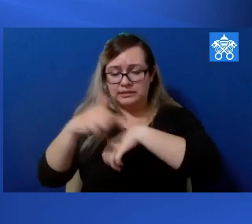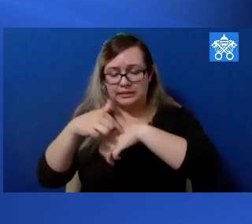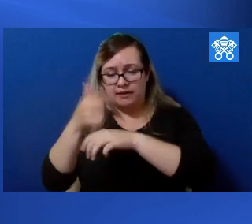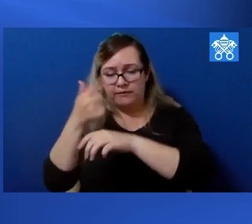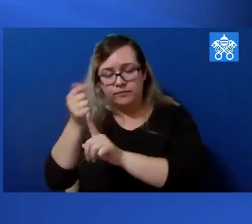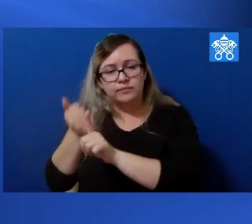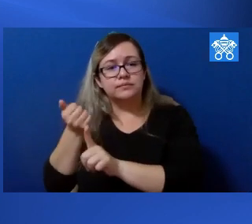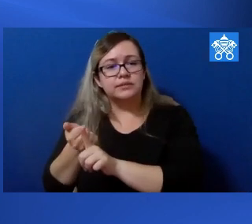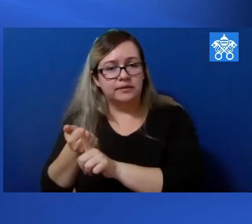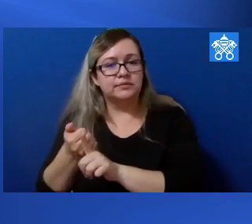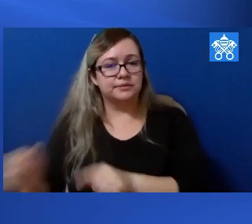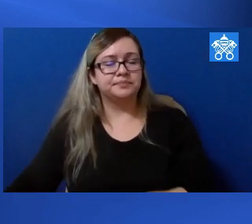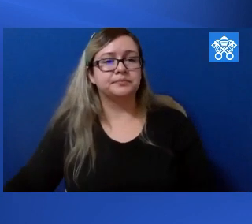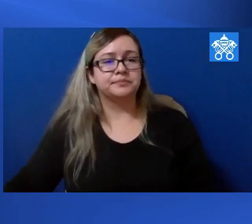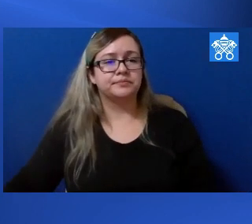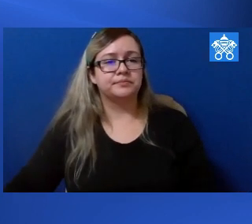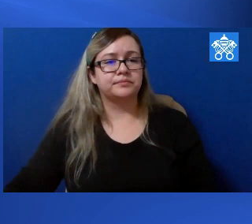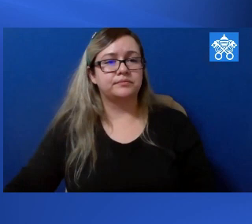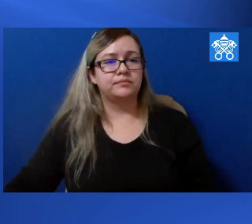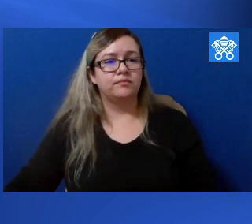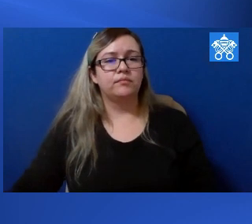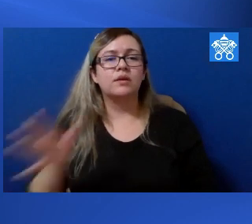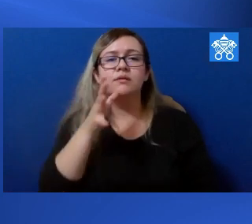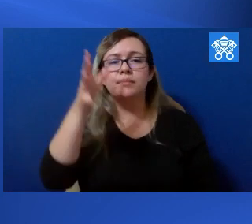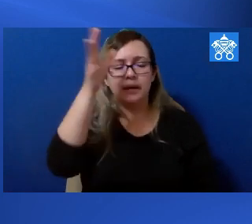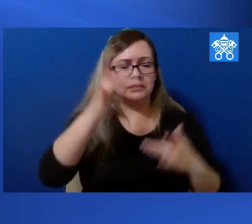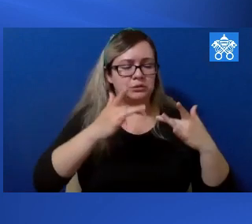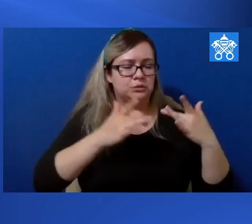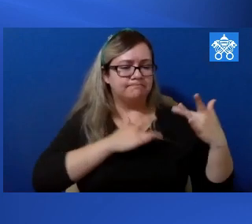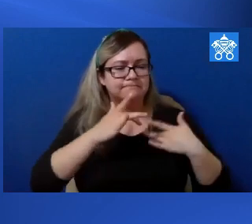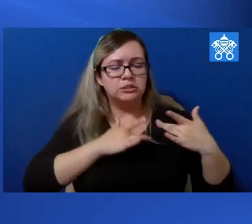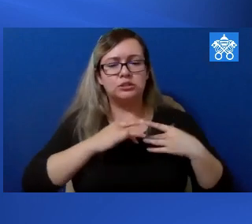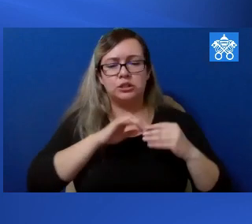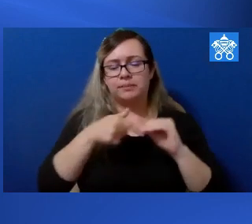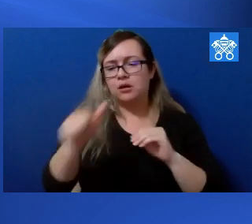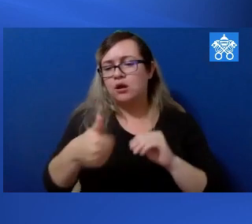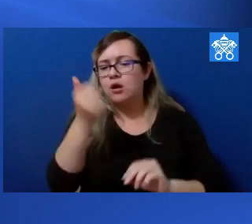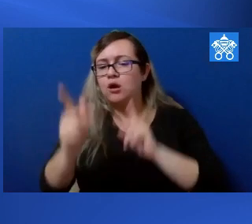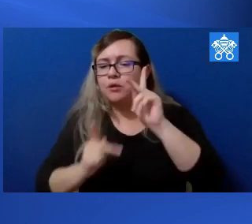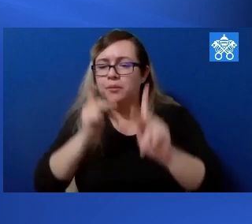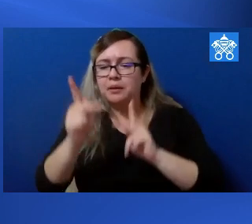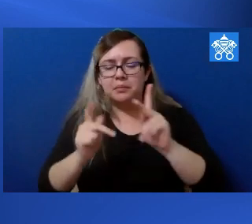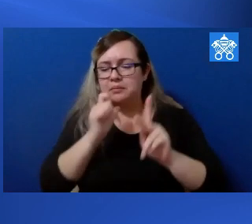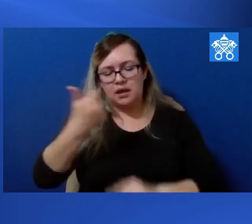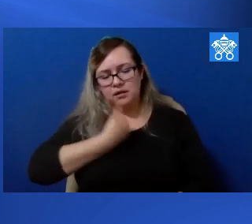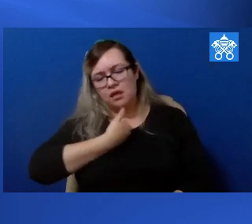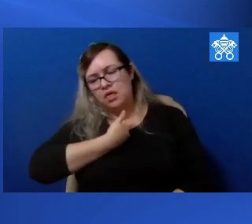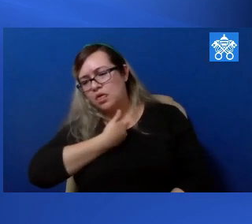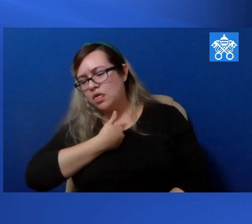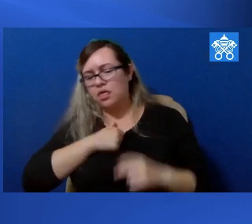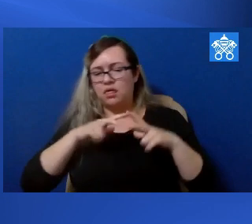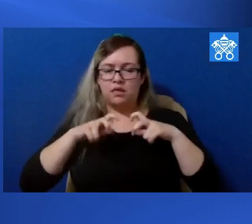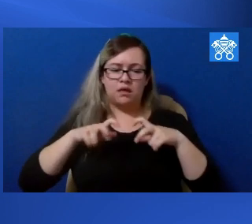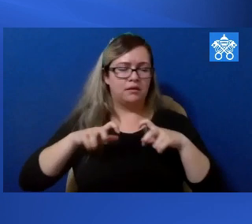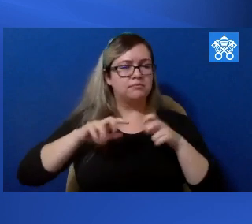This is the narrow door. Let's think of those who concern themselves about others and not only about